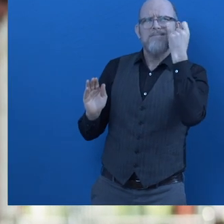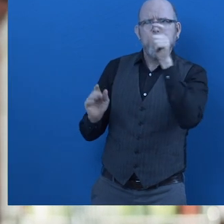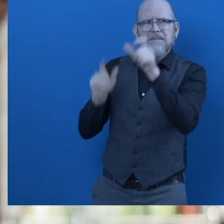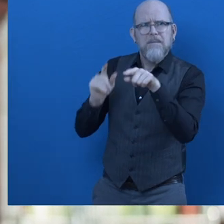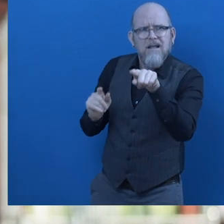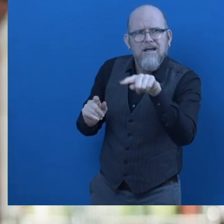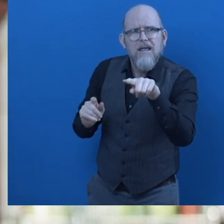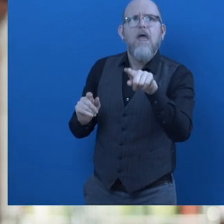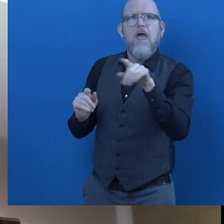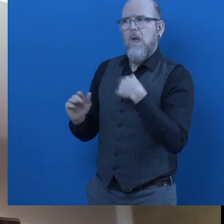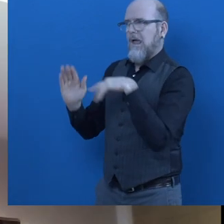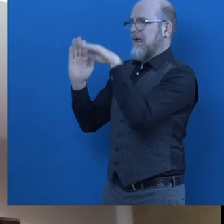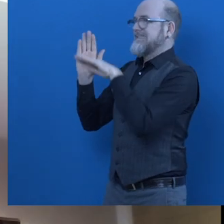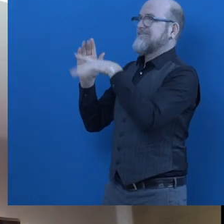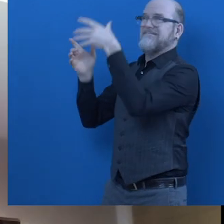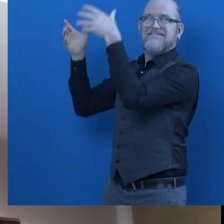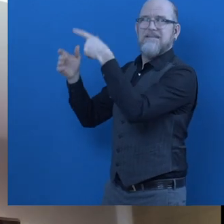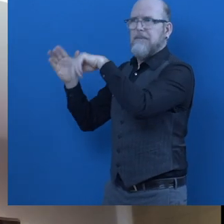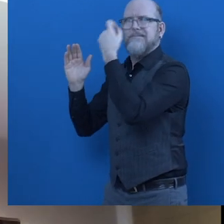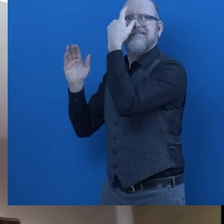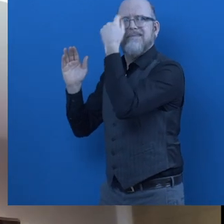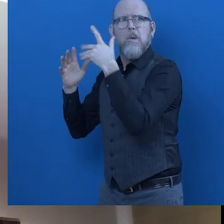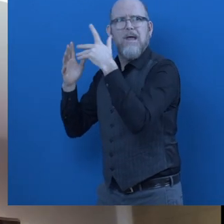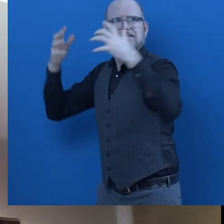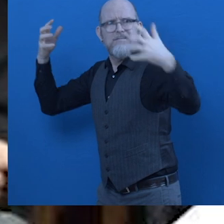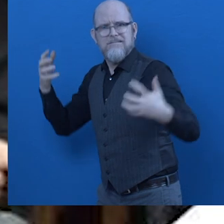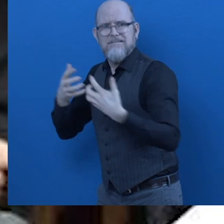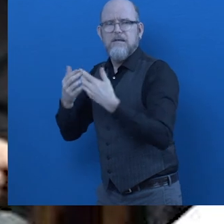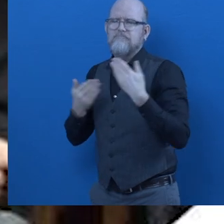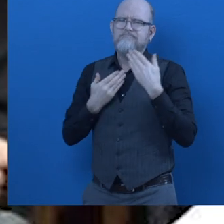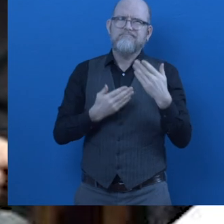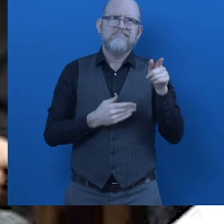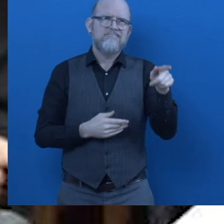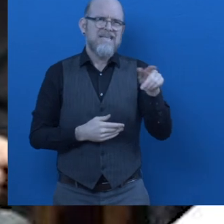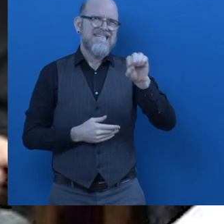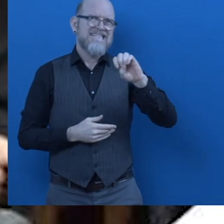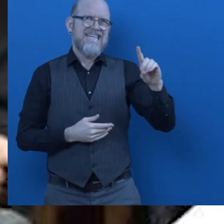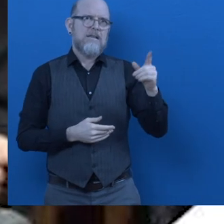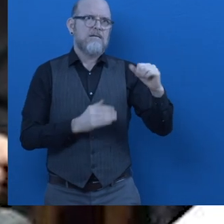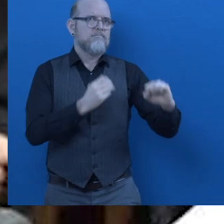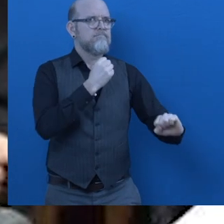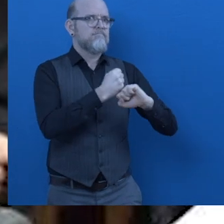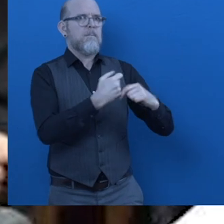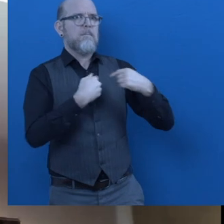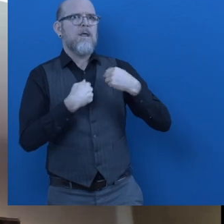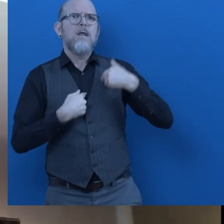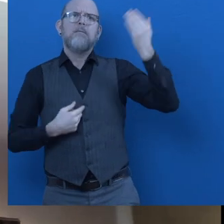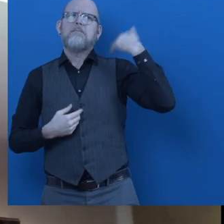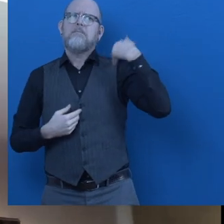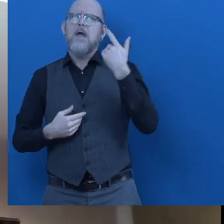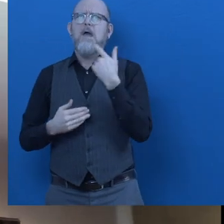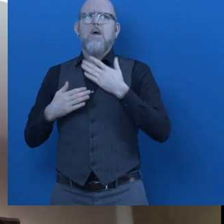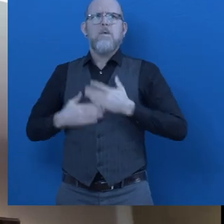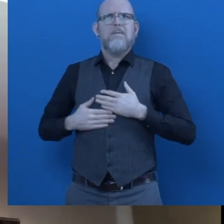meet individuals and legislators and helping them is one of their greatest gifts. You know, SEED was tracking the work I was doing on equity for people with